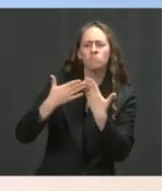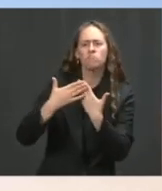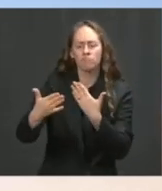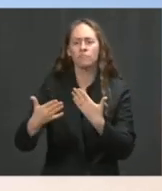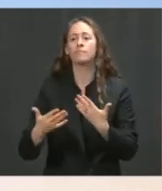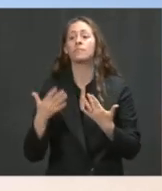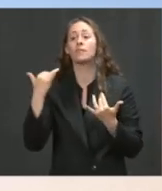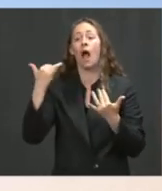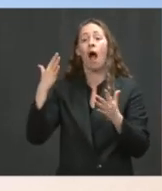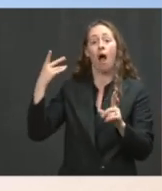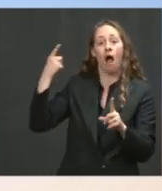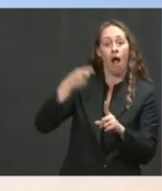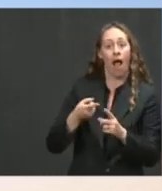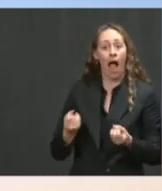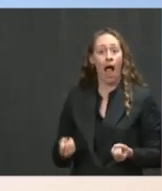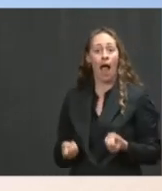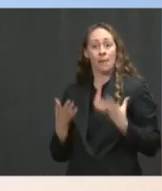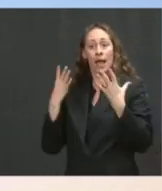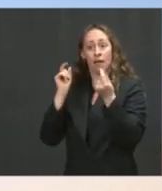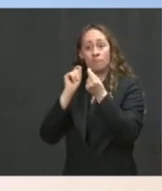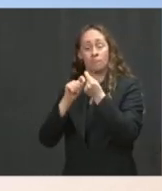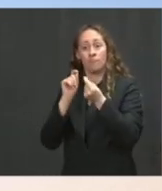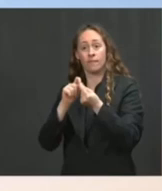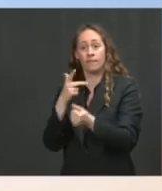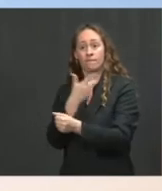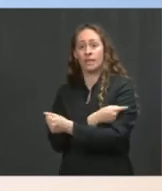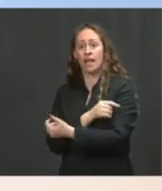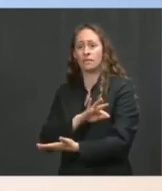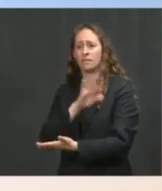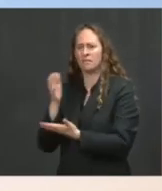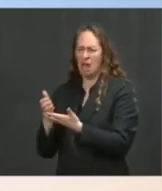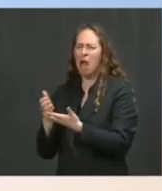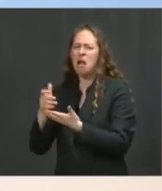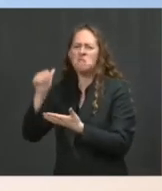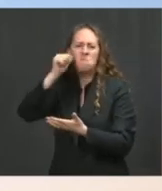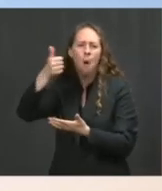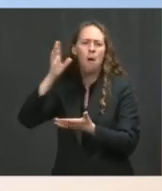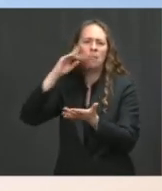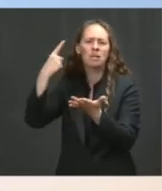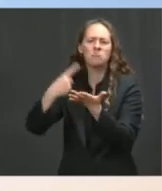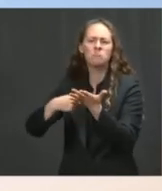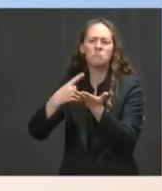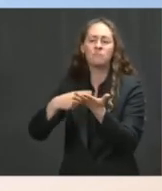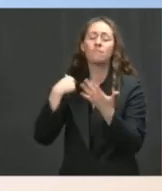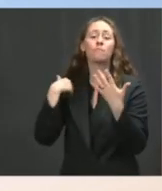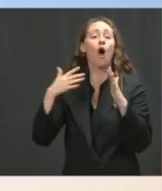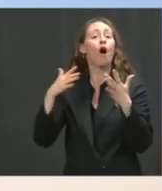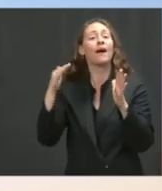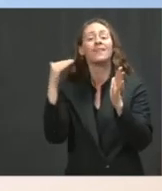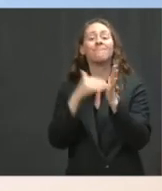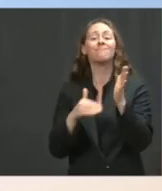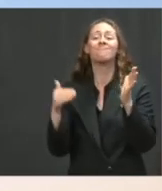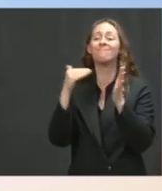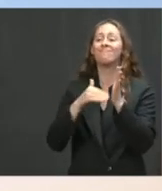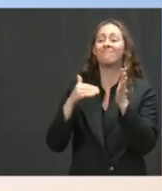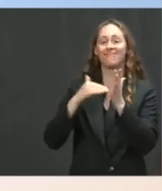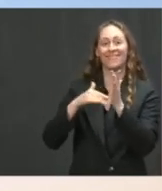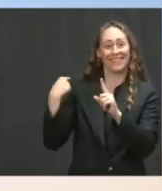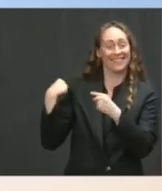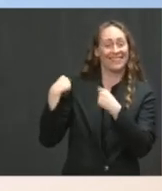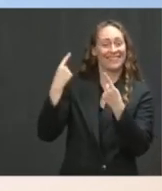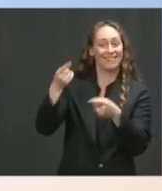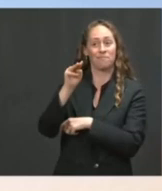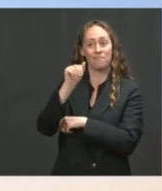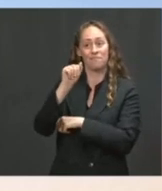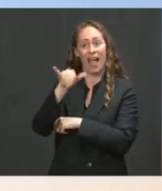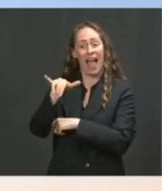component of that, I'm sure they will address that, Josh, but one of the things we have said repeatedly, and I will note, I said back in May, Jeff Zients said again